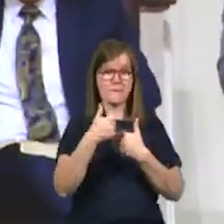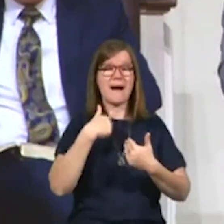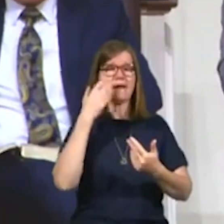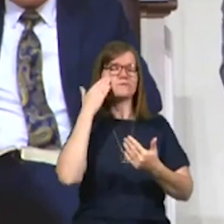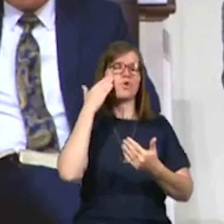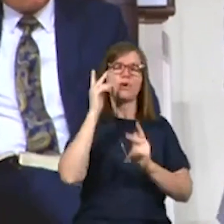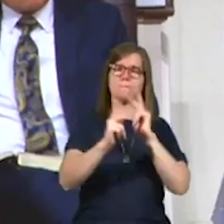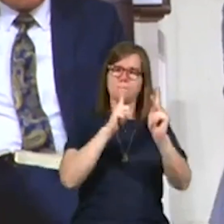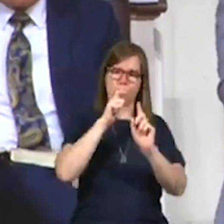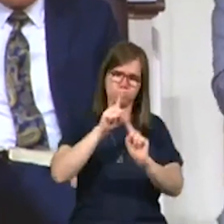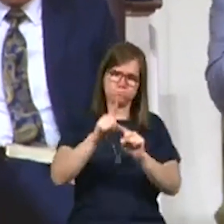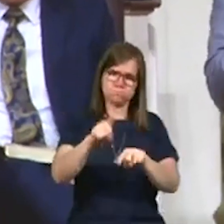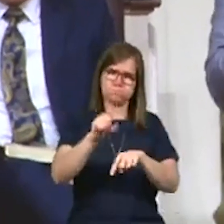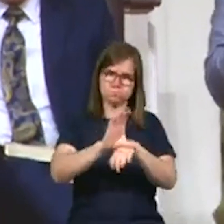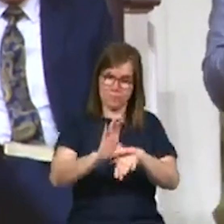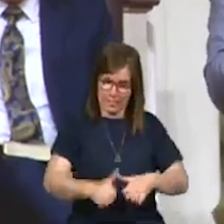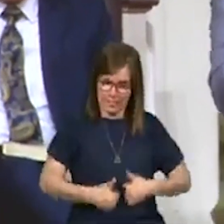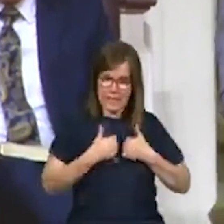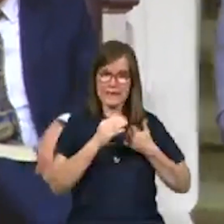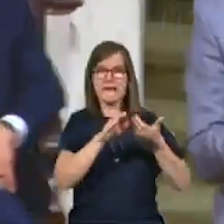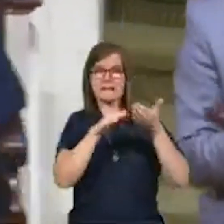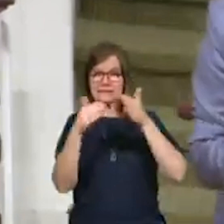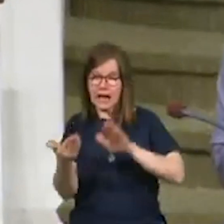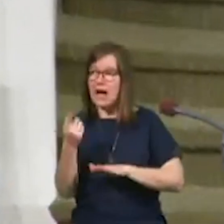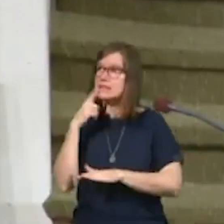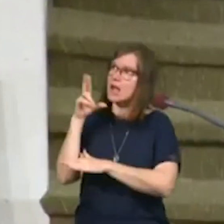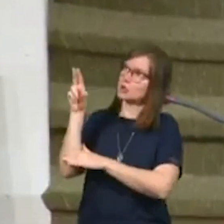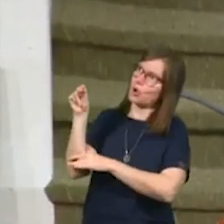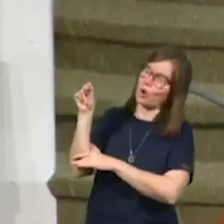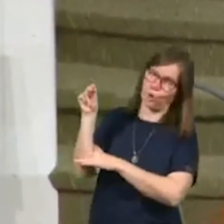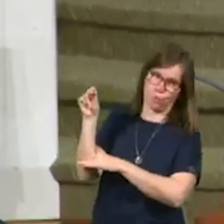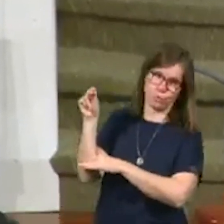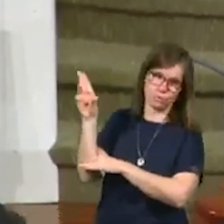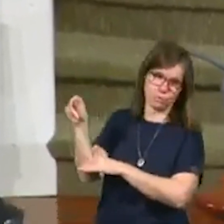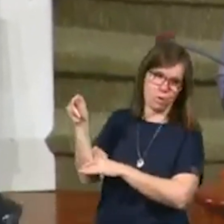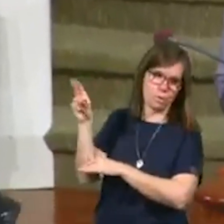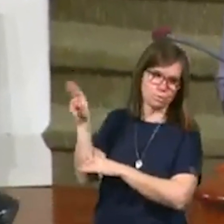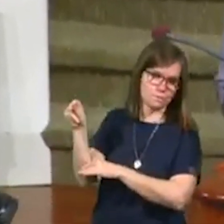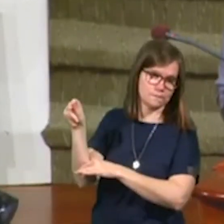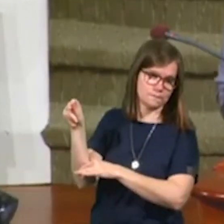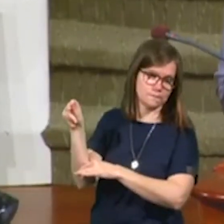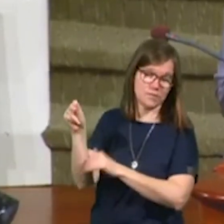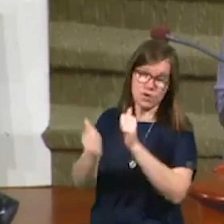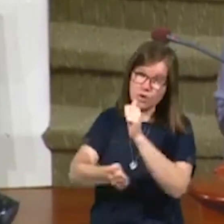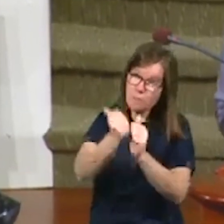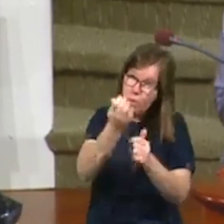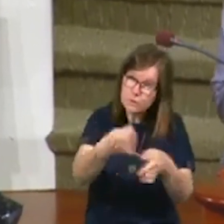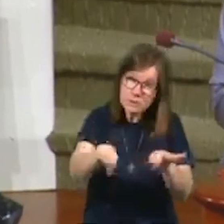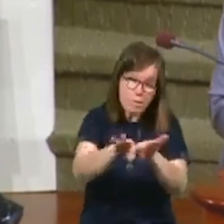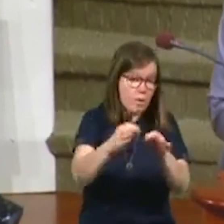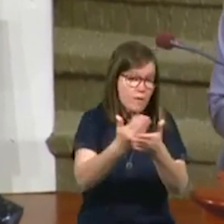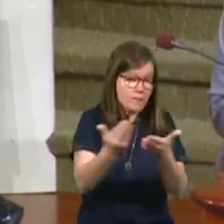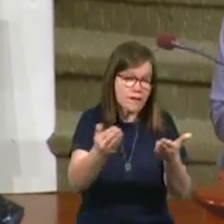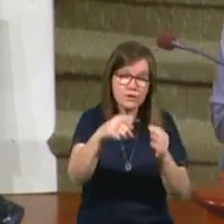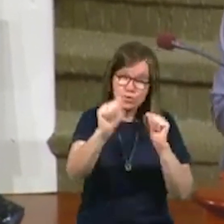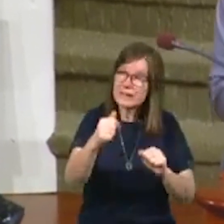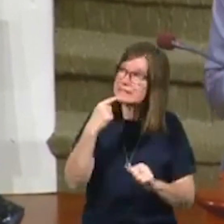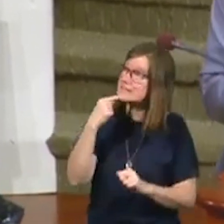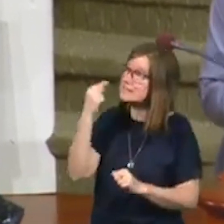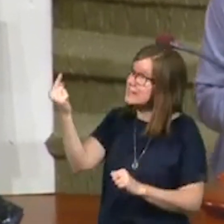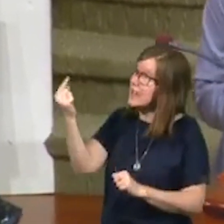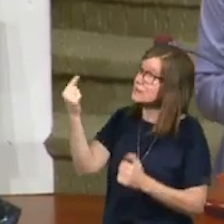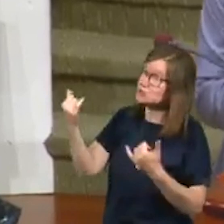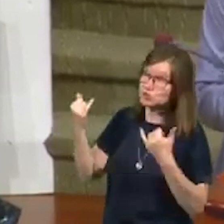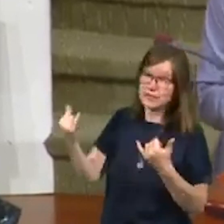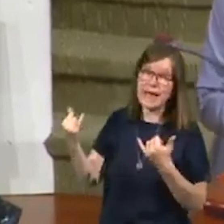that came to church and lived and died saying no to Jesus Christ. My friend, the most important thing you can say